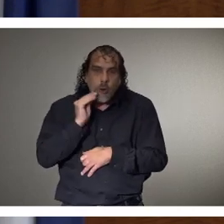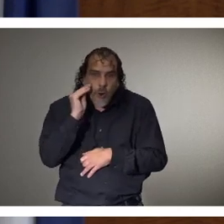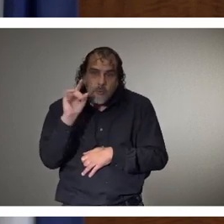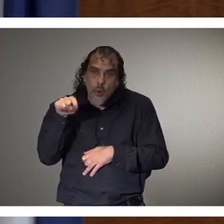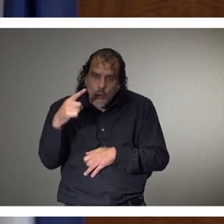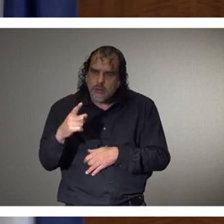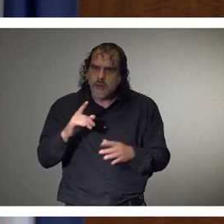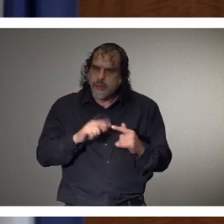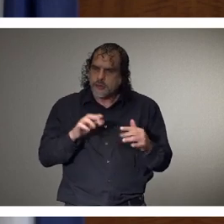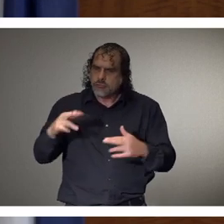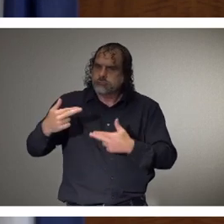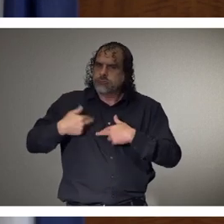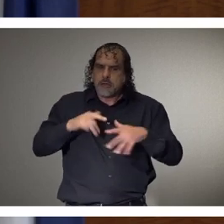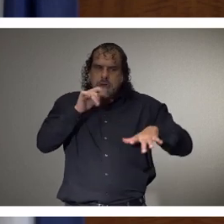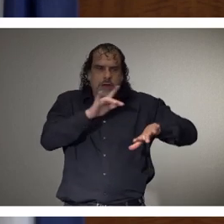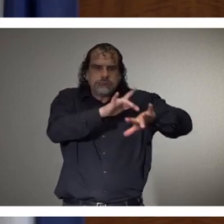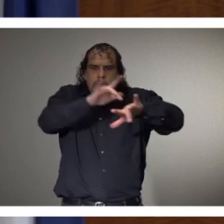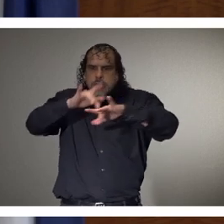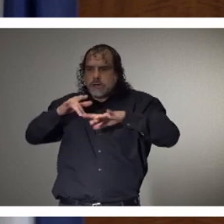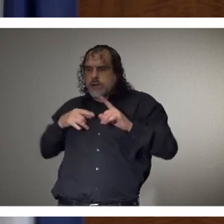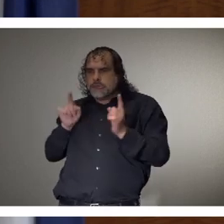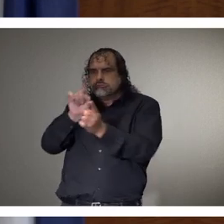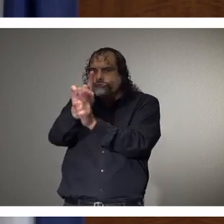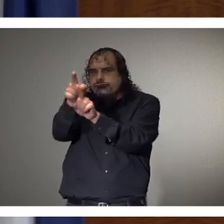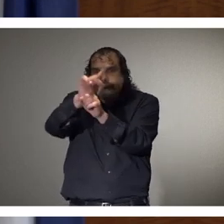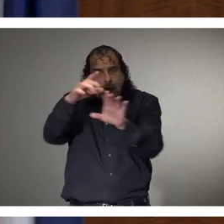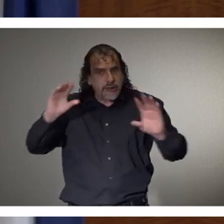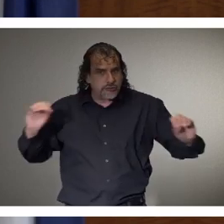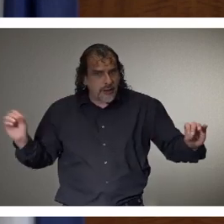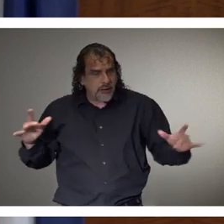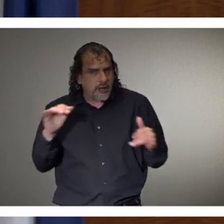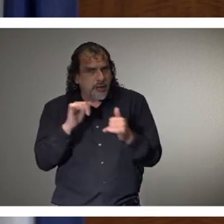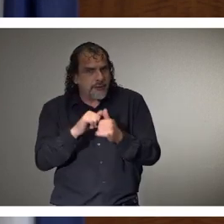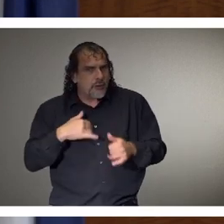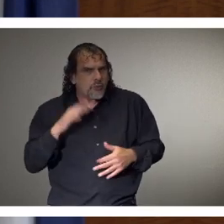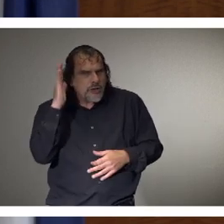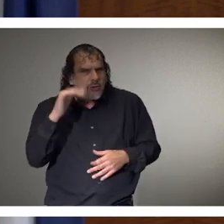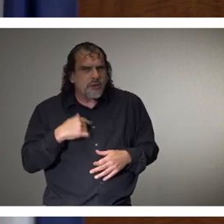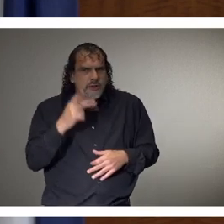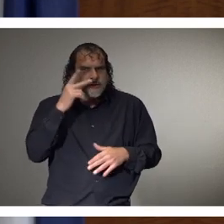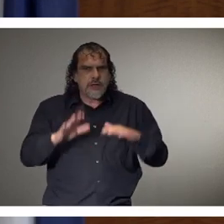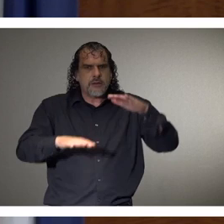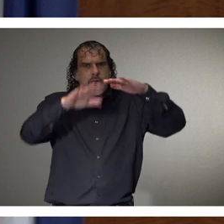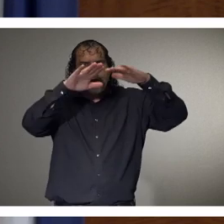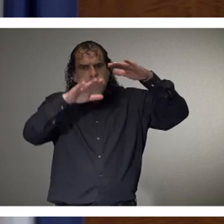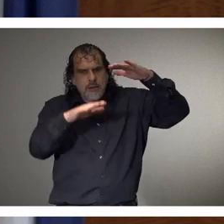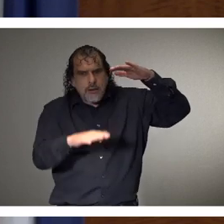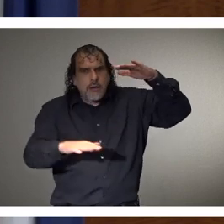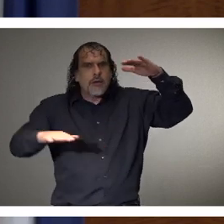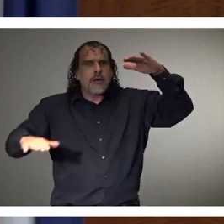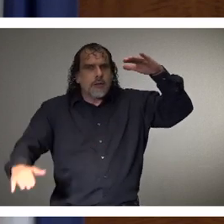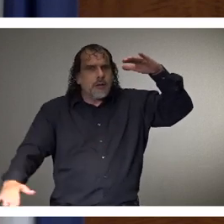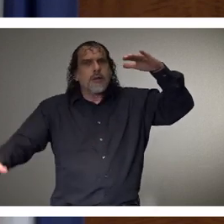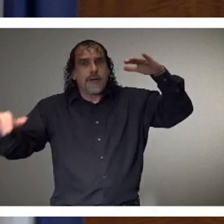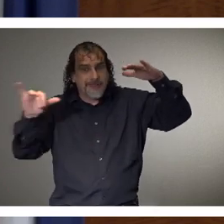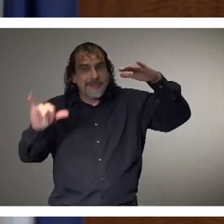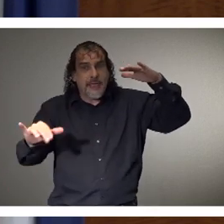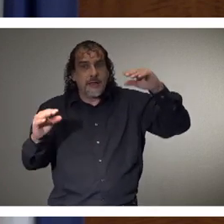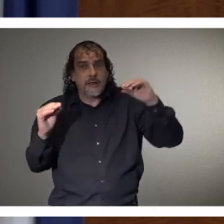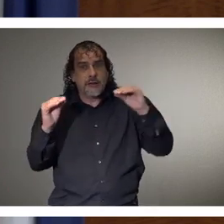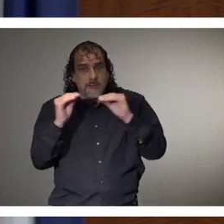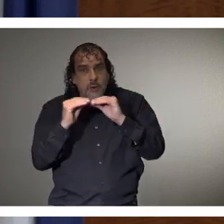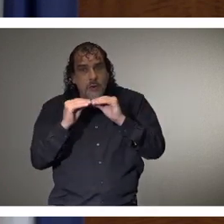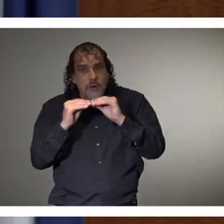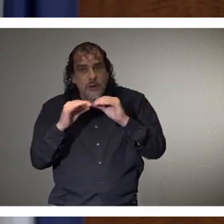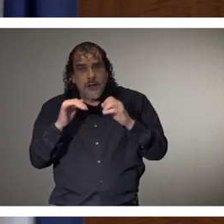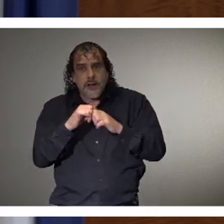so responsibly, uh, we are going to continue to see, uh, a flattening of this curve, limiting the total